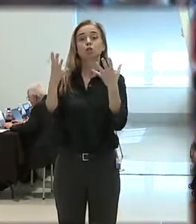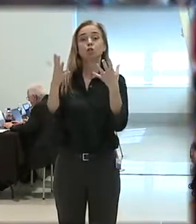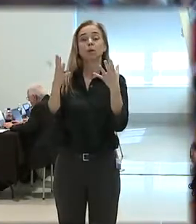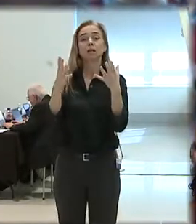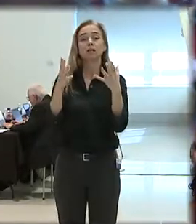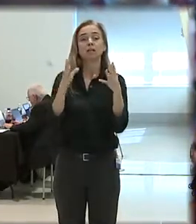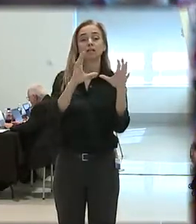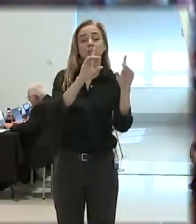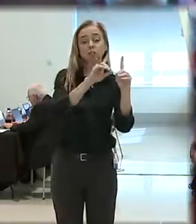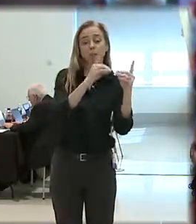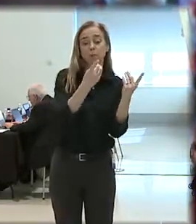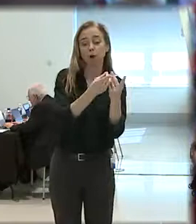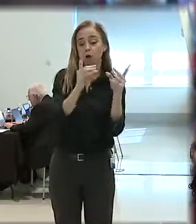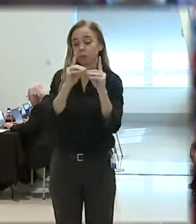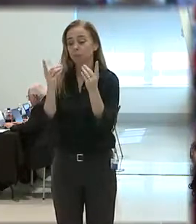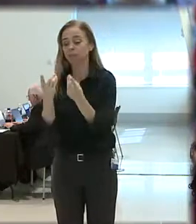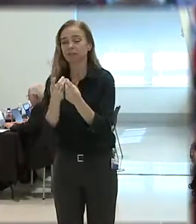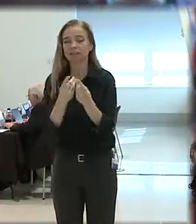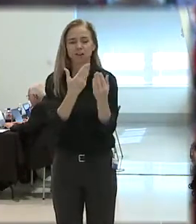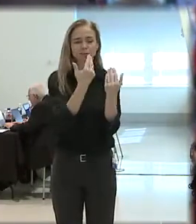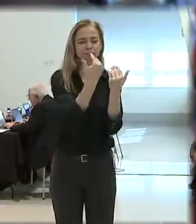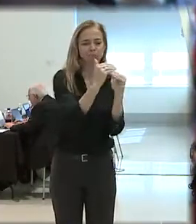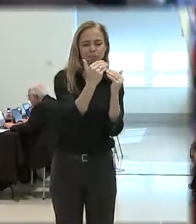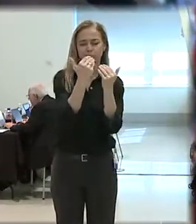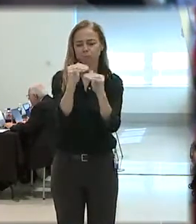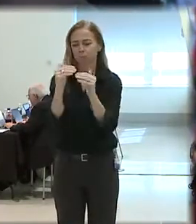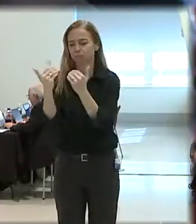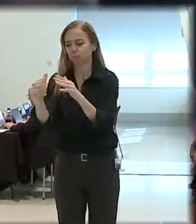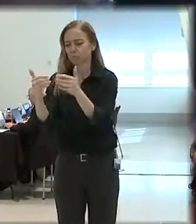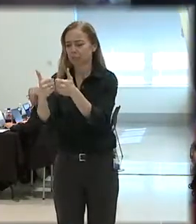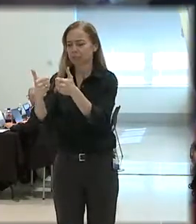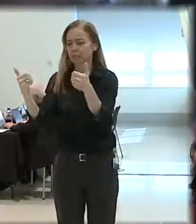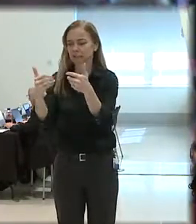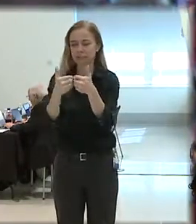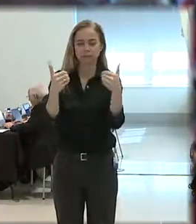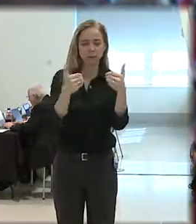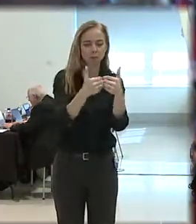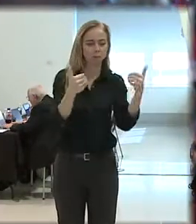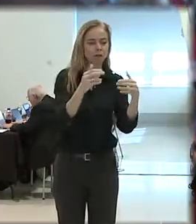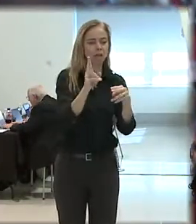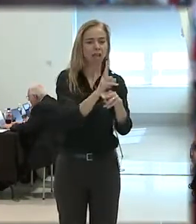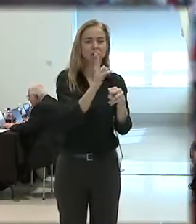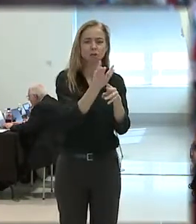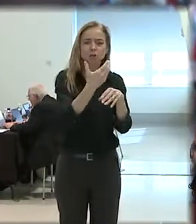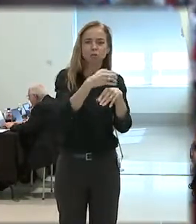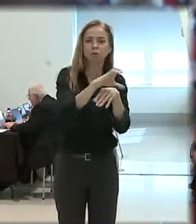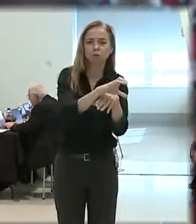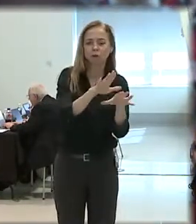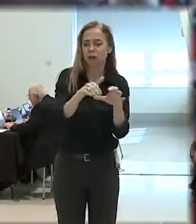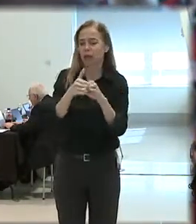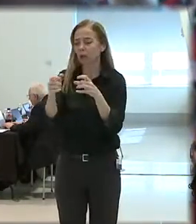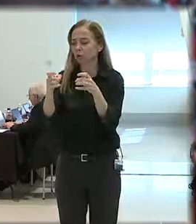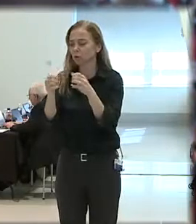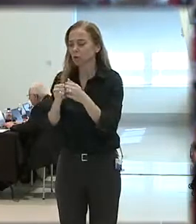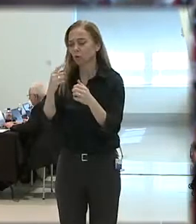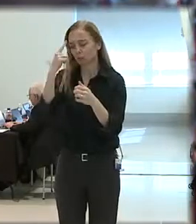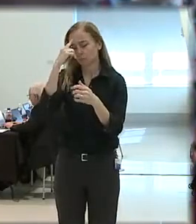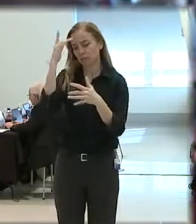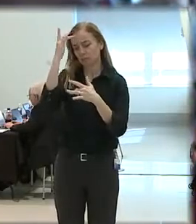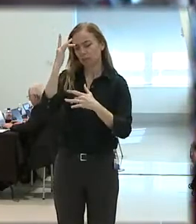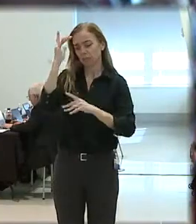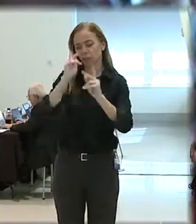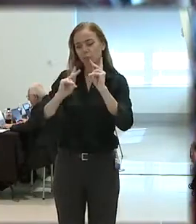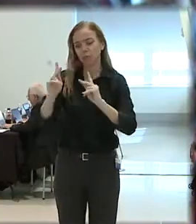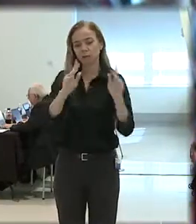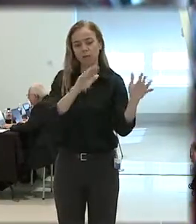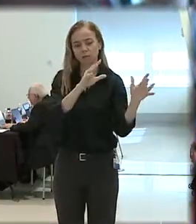have training programs that are fragmented with separate courses on use of force, encounters with mentally ill persons, and so forth. We need to